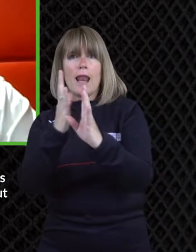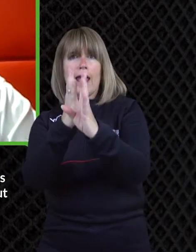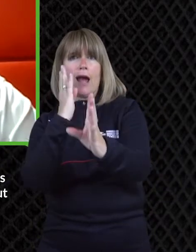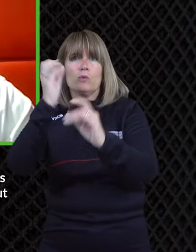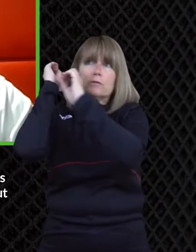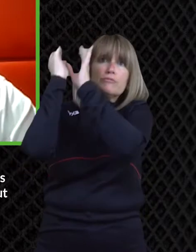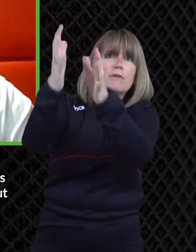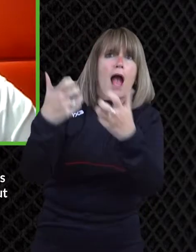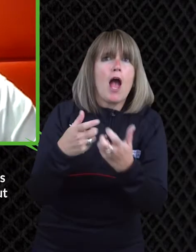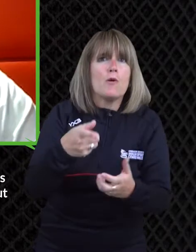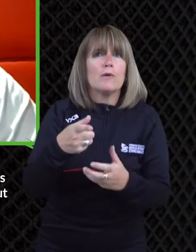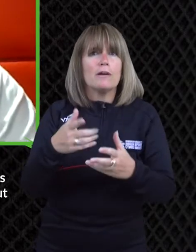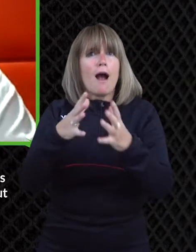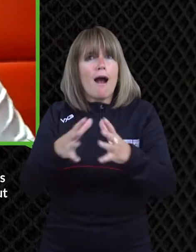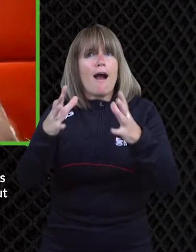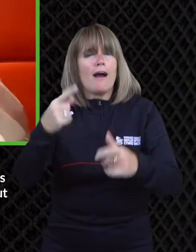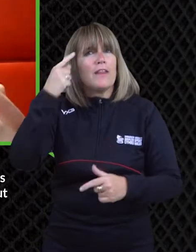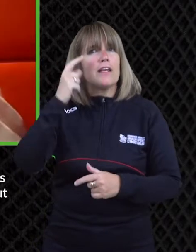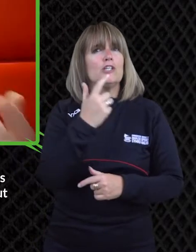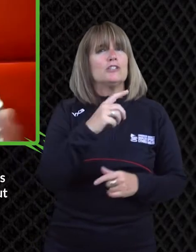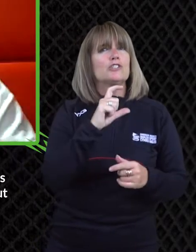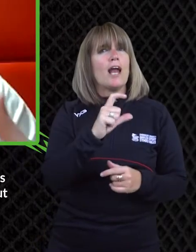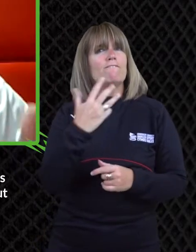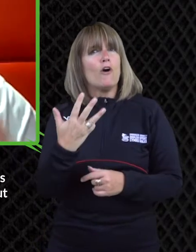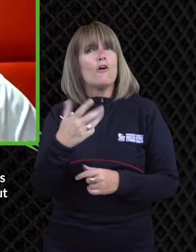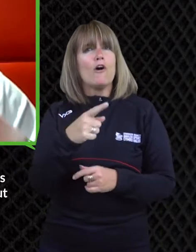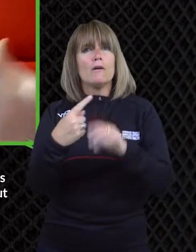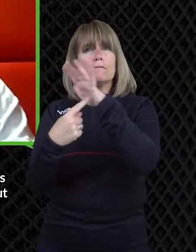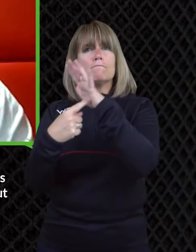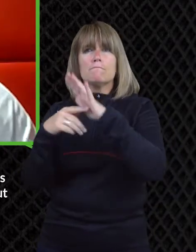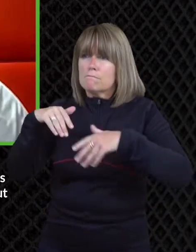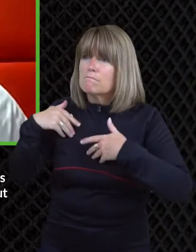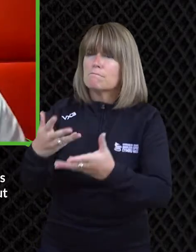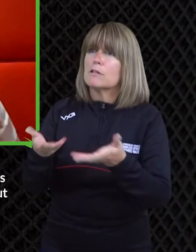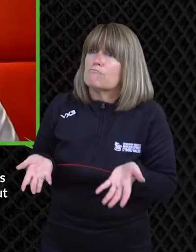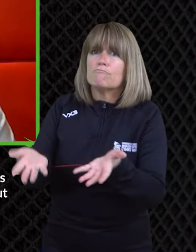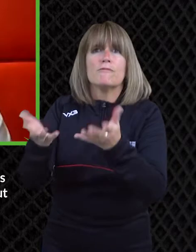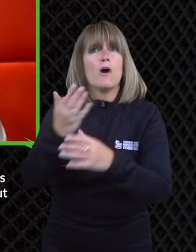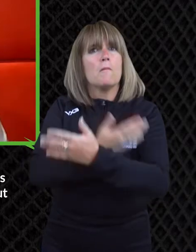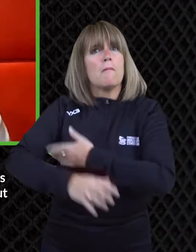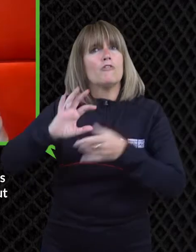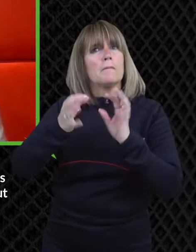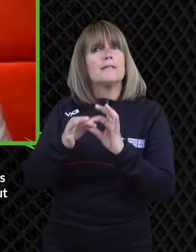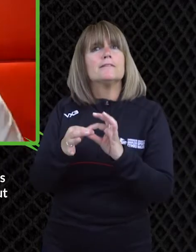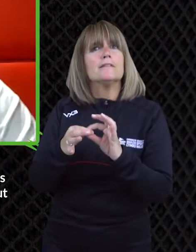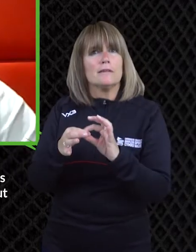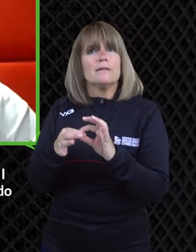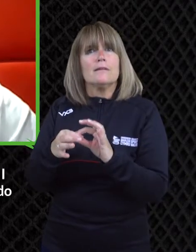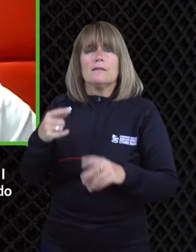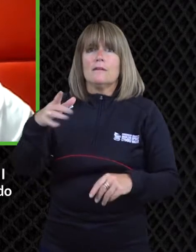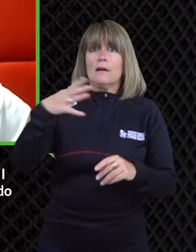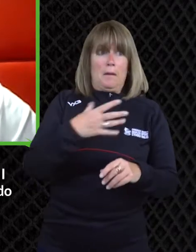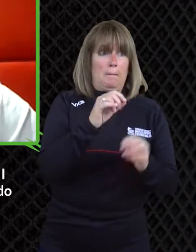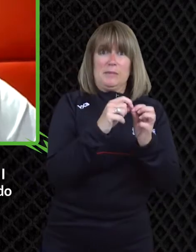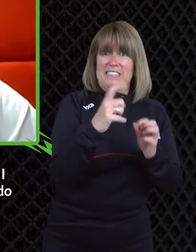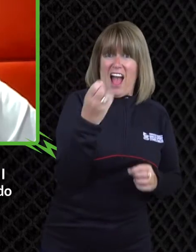be accessible um but they had little tutorials about how to scrum what a line-up was trying to grow the game in that way and i think